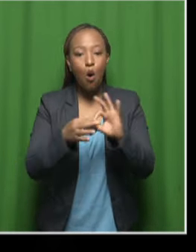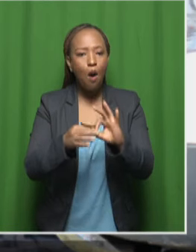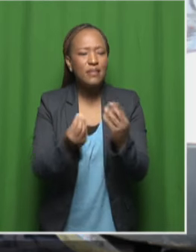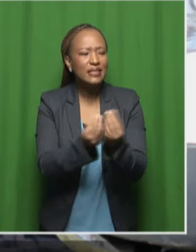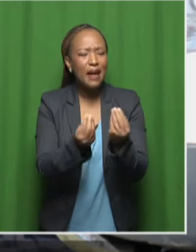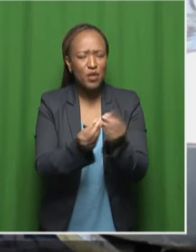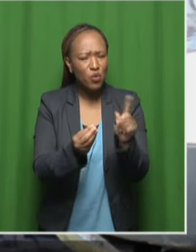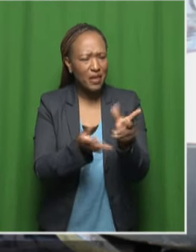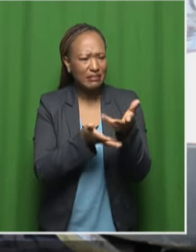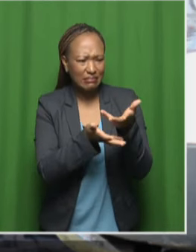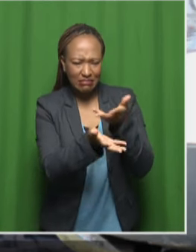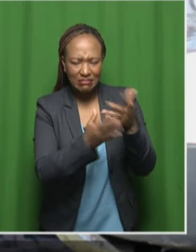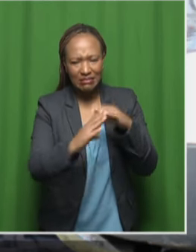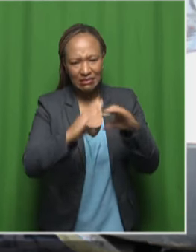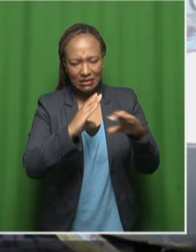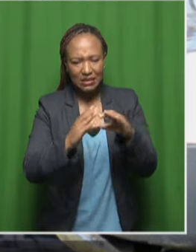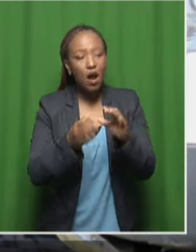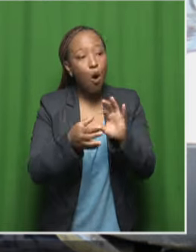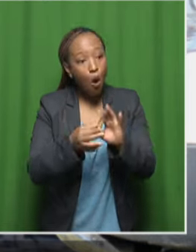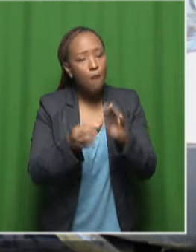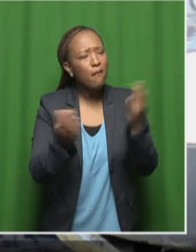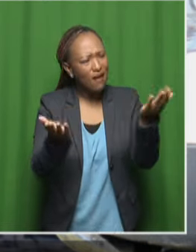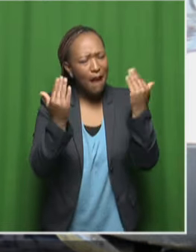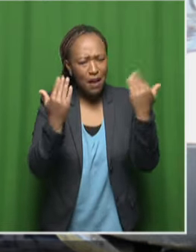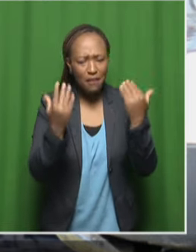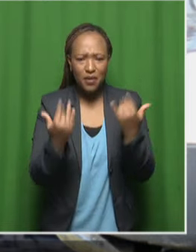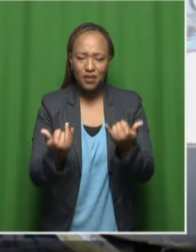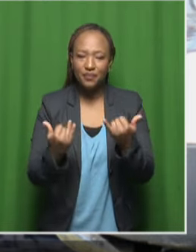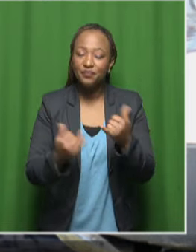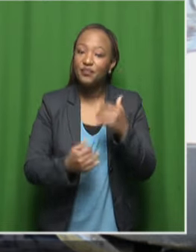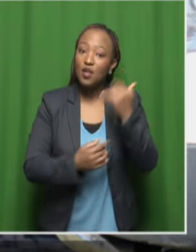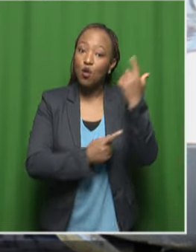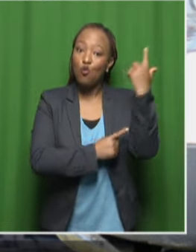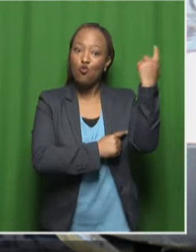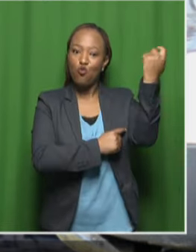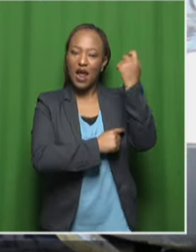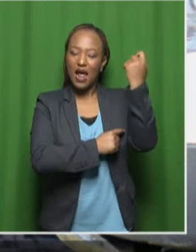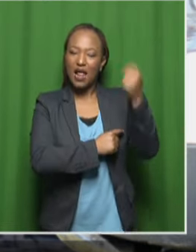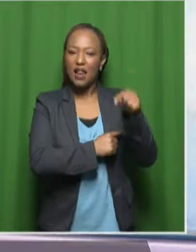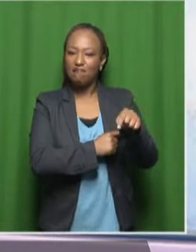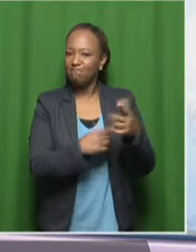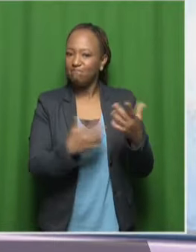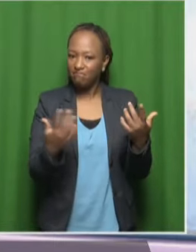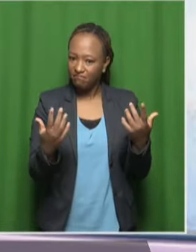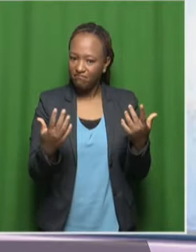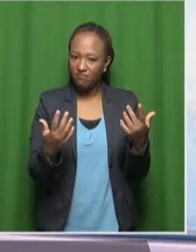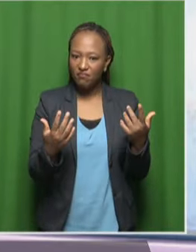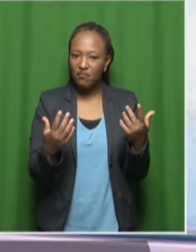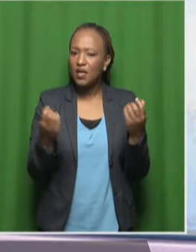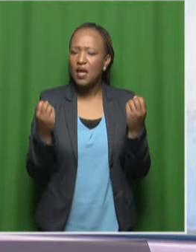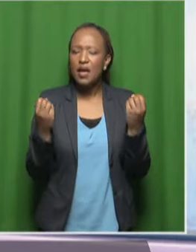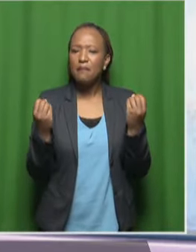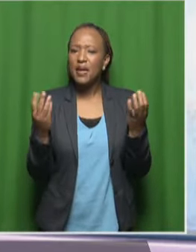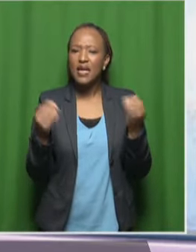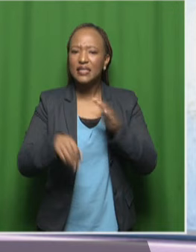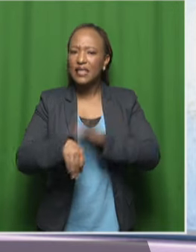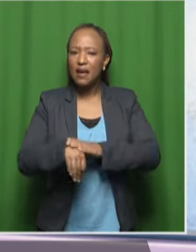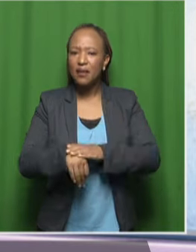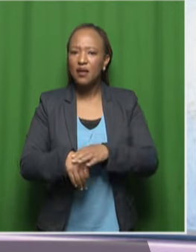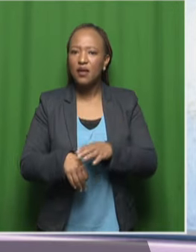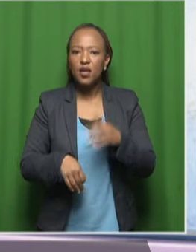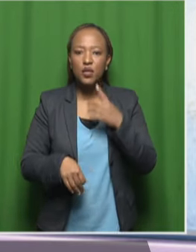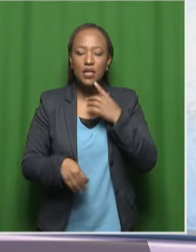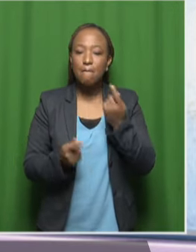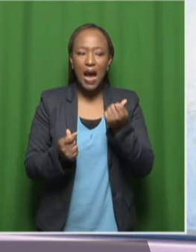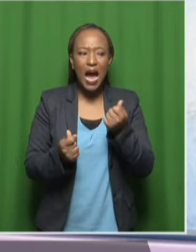something we need to talk about. So come home now. And in the rural areas, you don't have to think too many times to say, I'll put